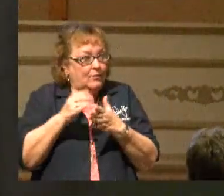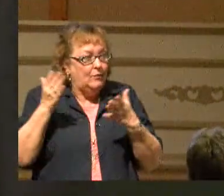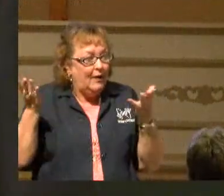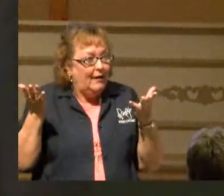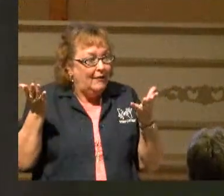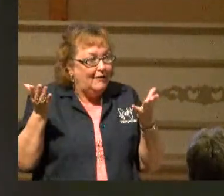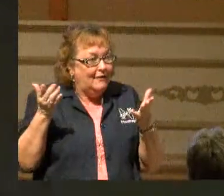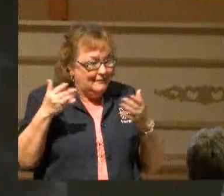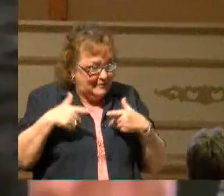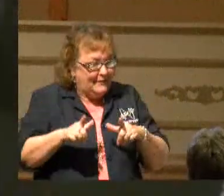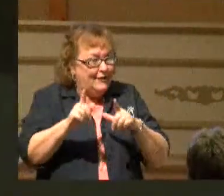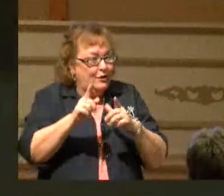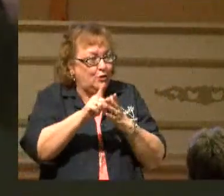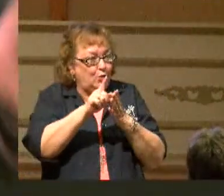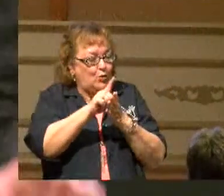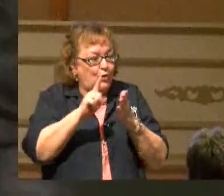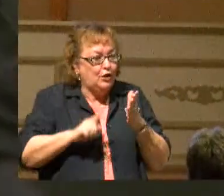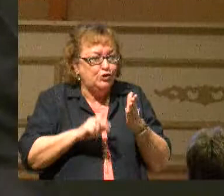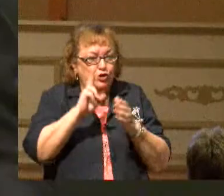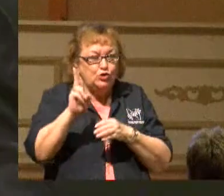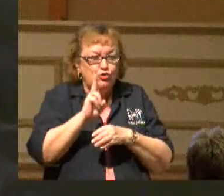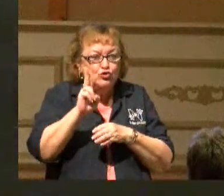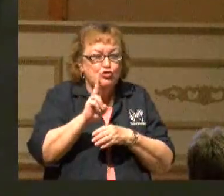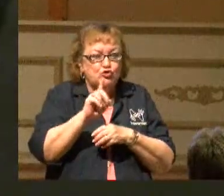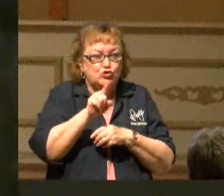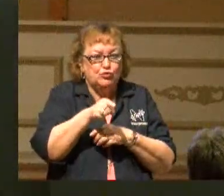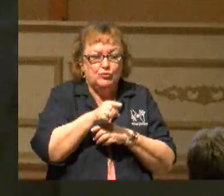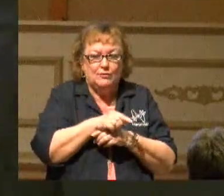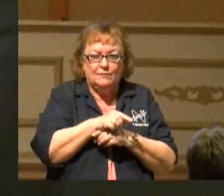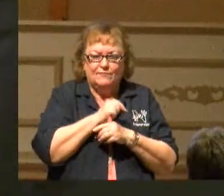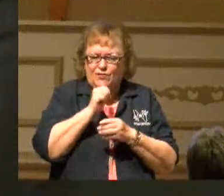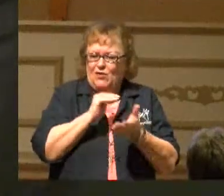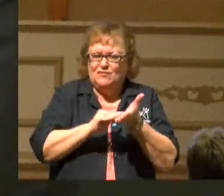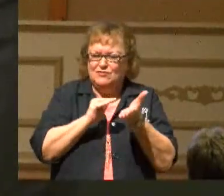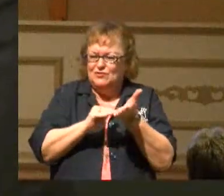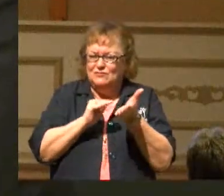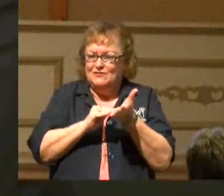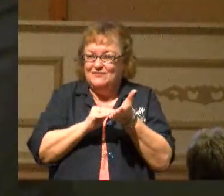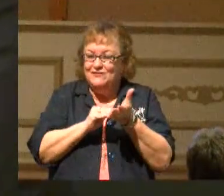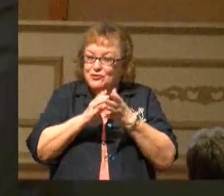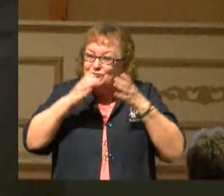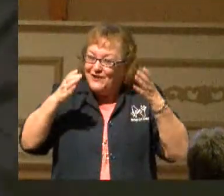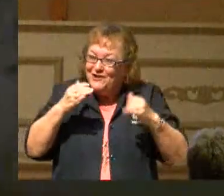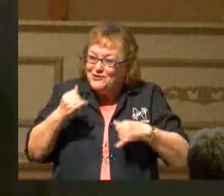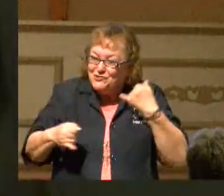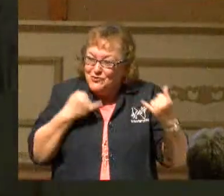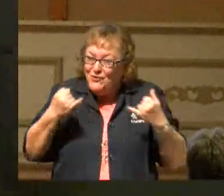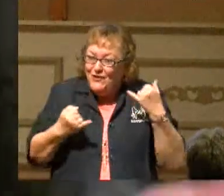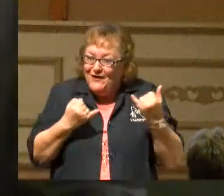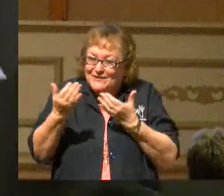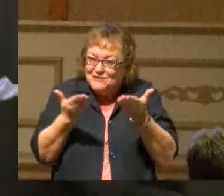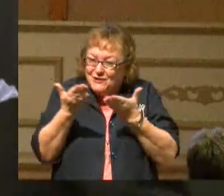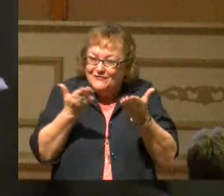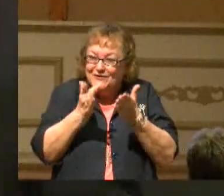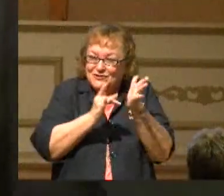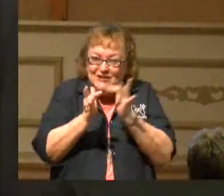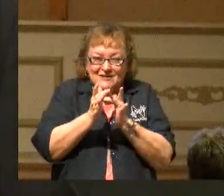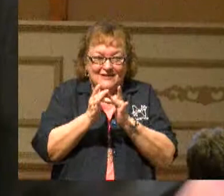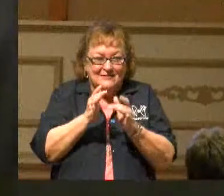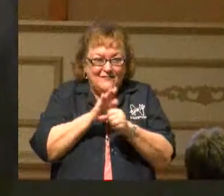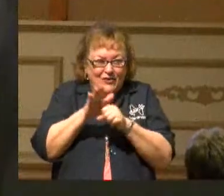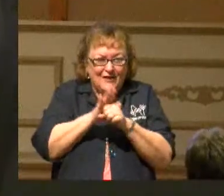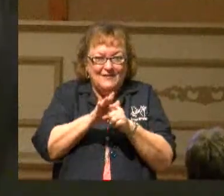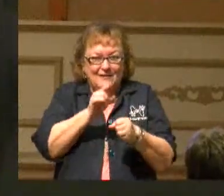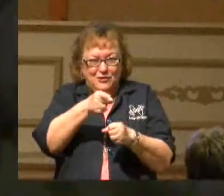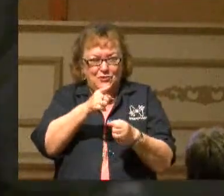Amen. And don't make excuse. You know there's great joy in serving Jesus. There's great fulfillment in knowing that you've made